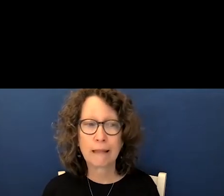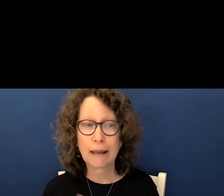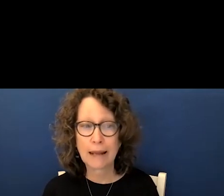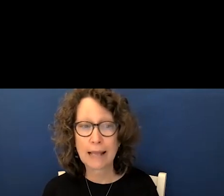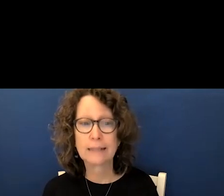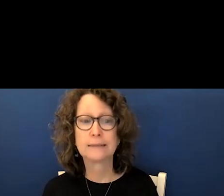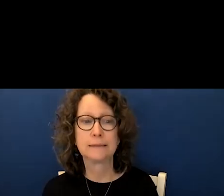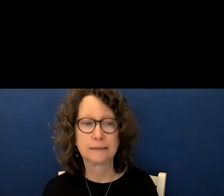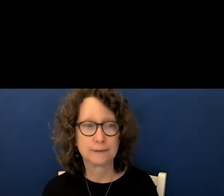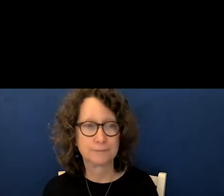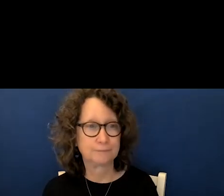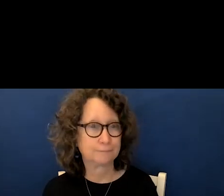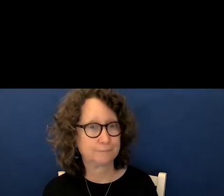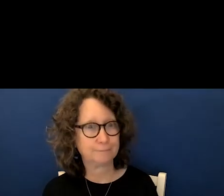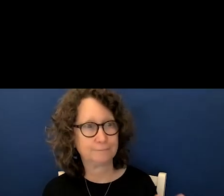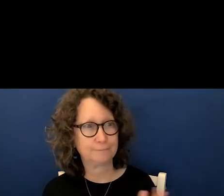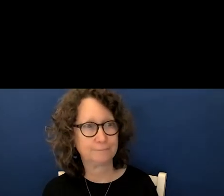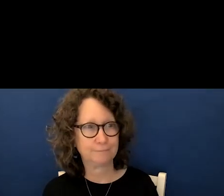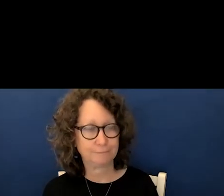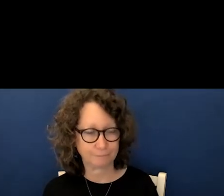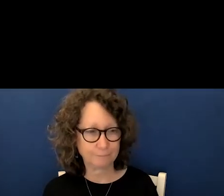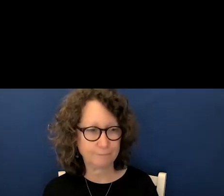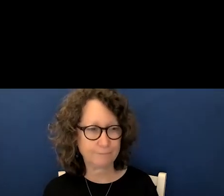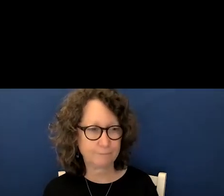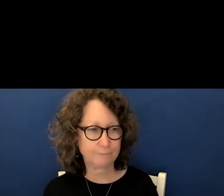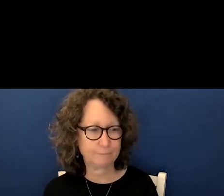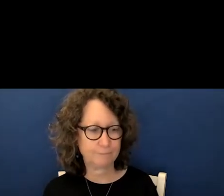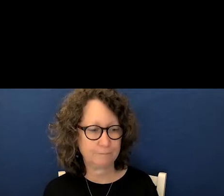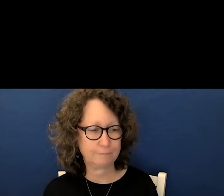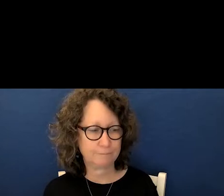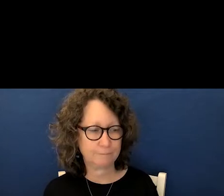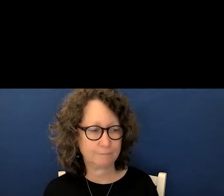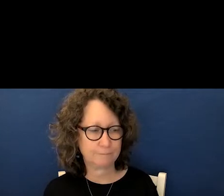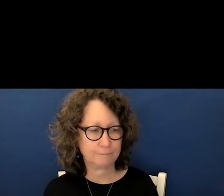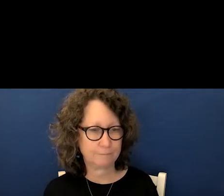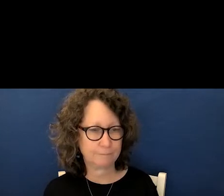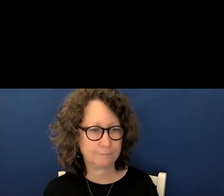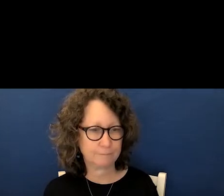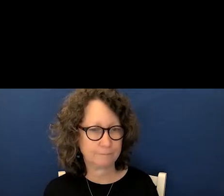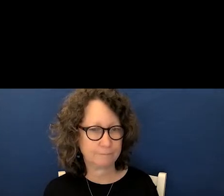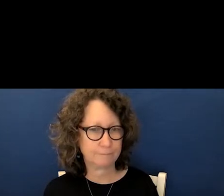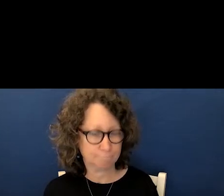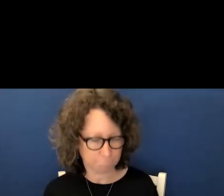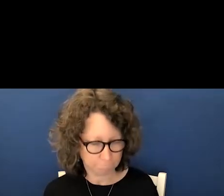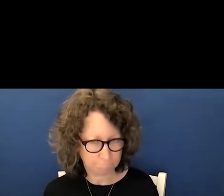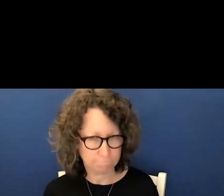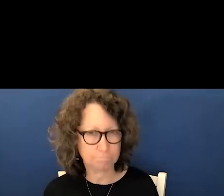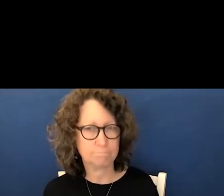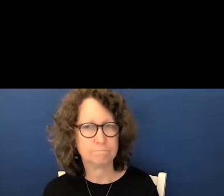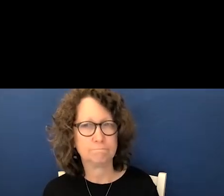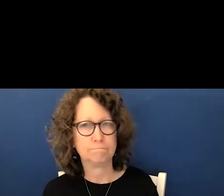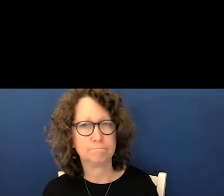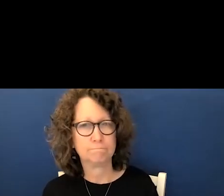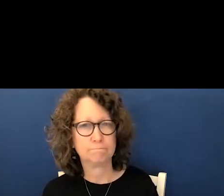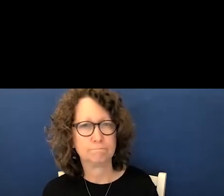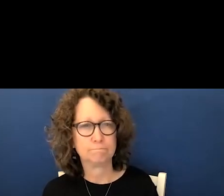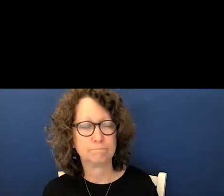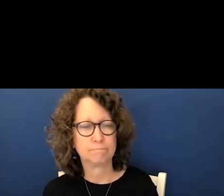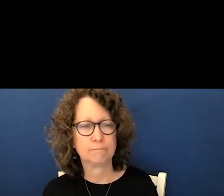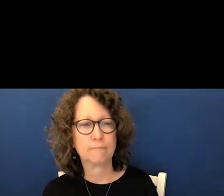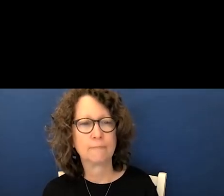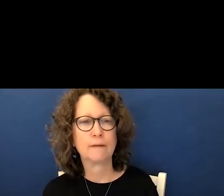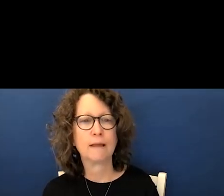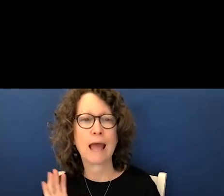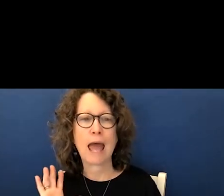we can look at our